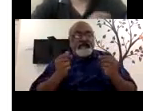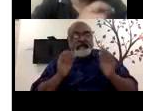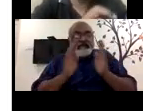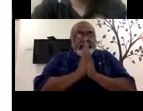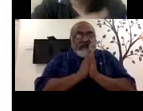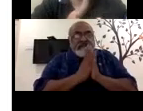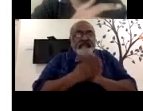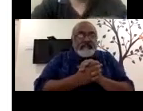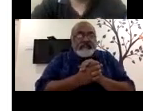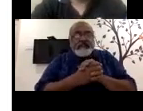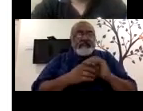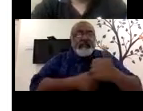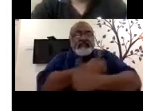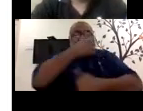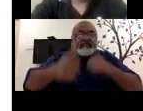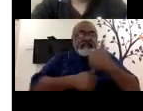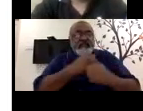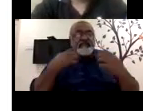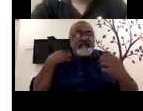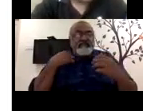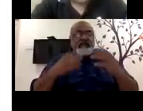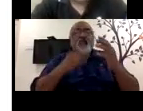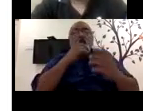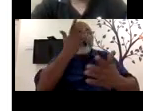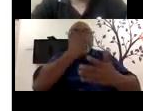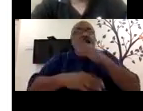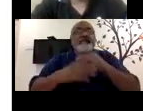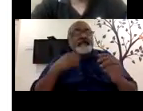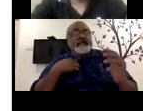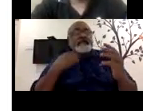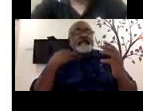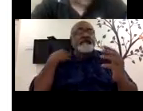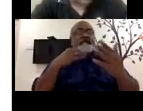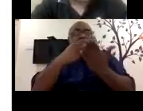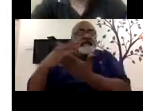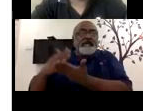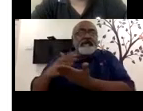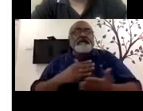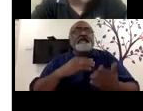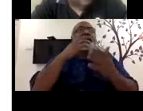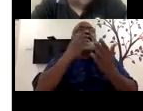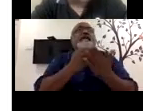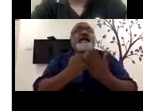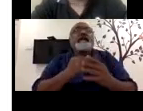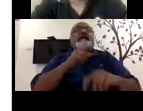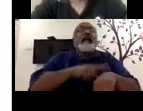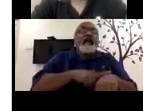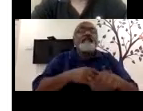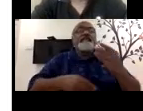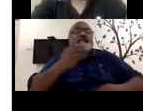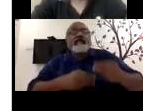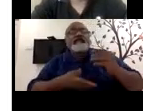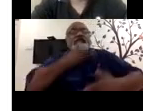disability faces incrementally over others. Similarly on training, lack of trainers capacity is less.